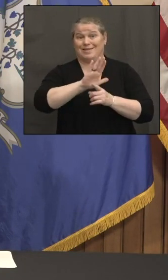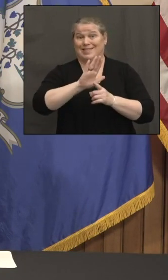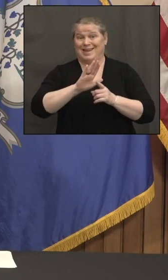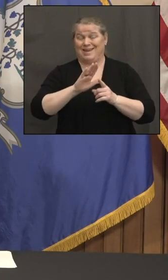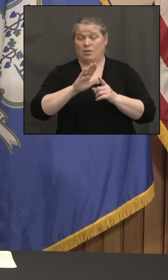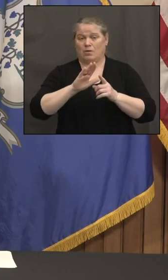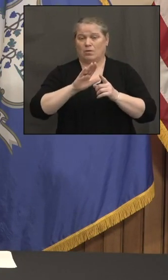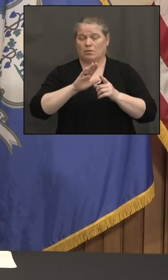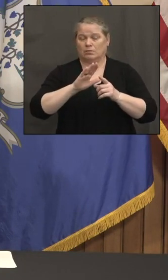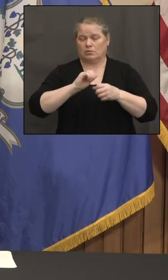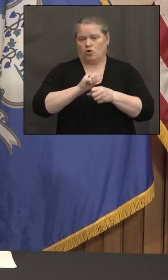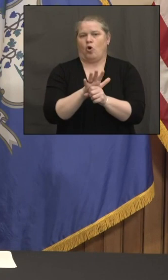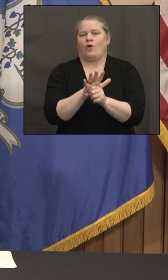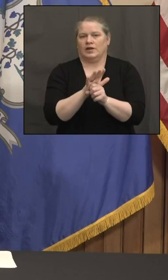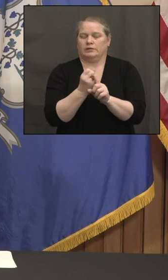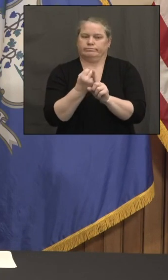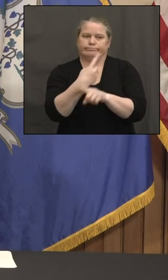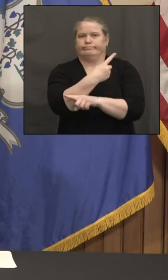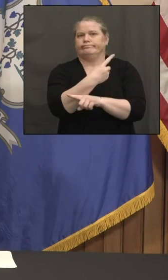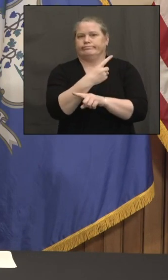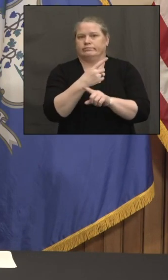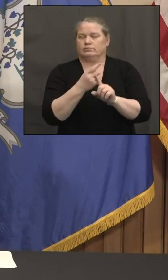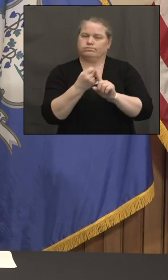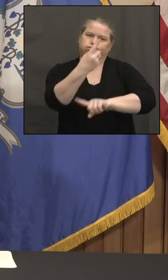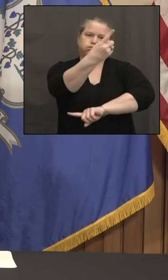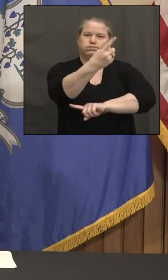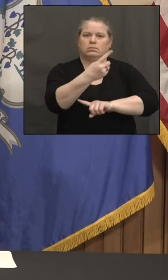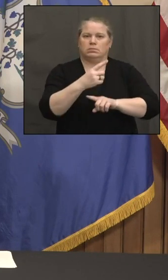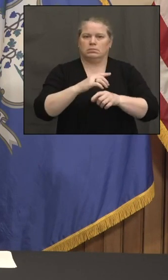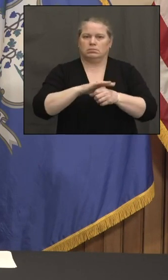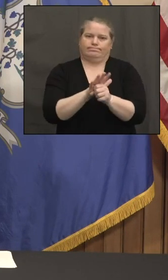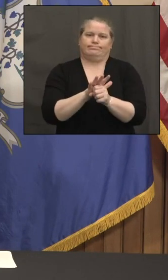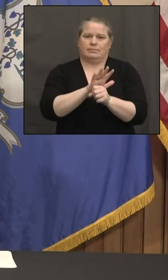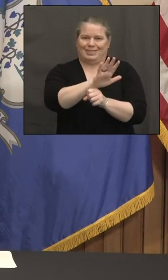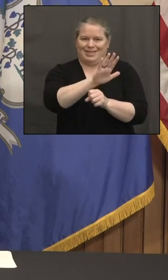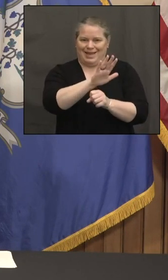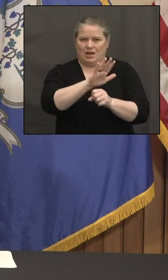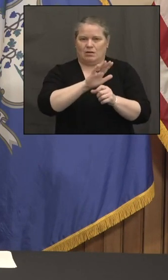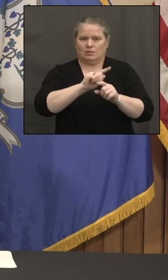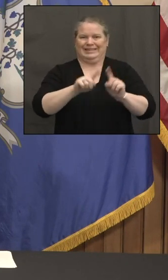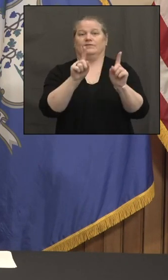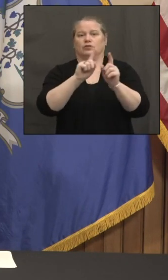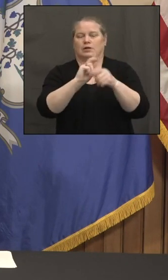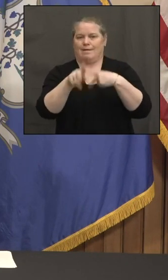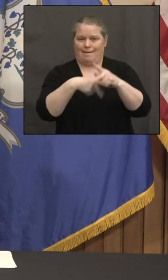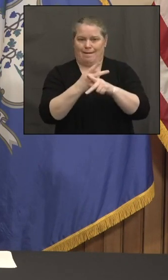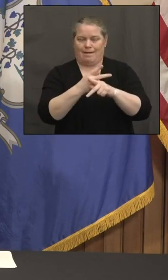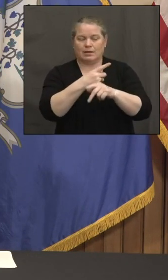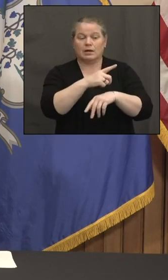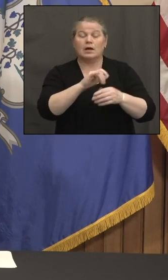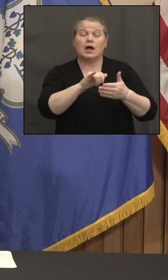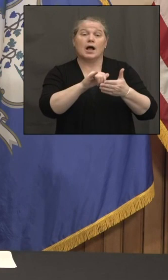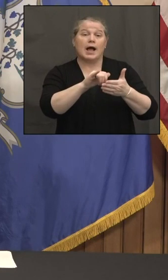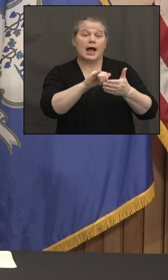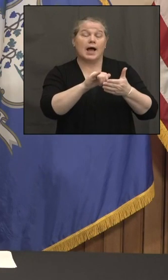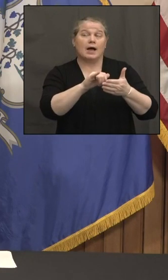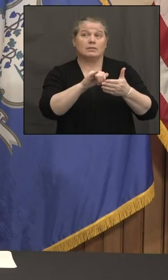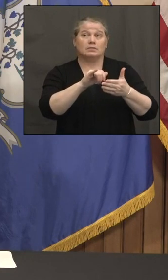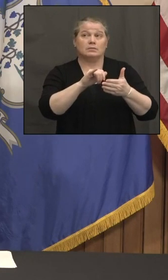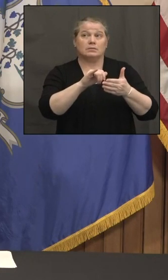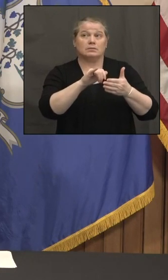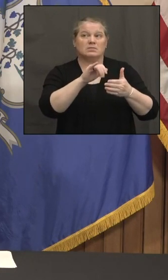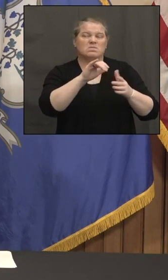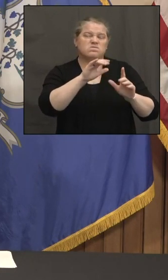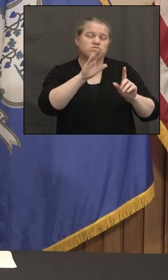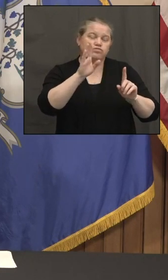Queens in particular. And New York was a precursor the first time around for what happened here last March in April.